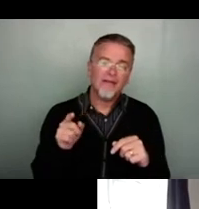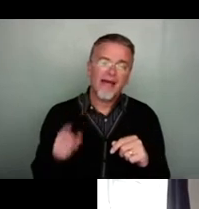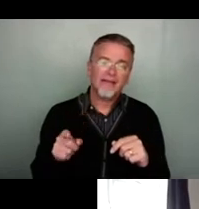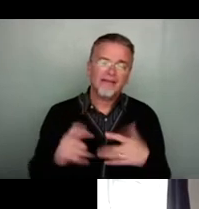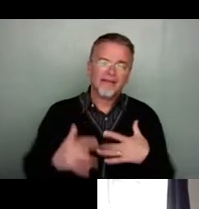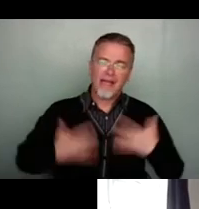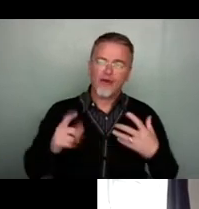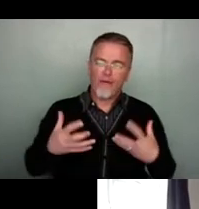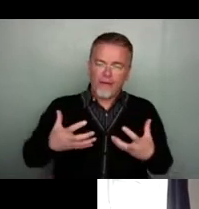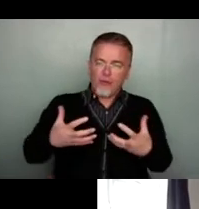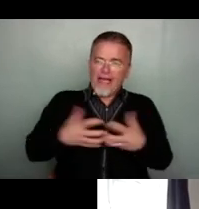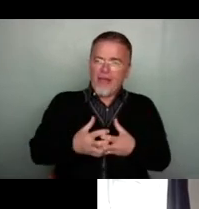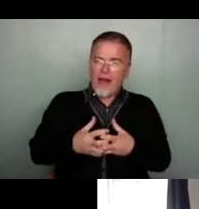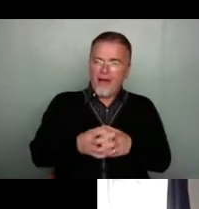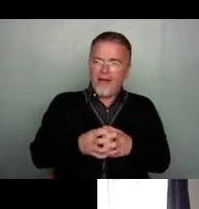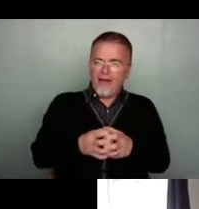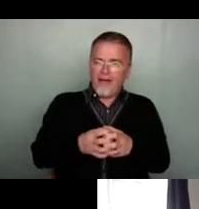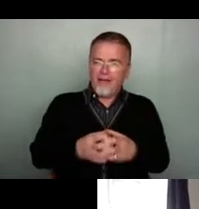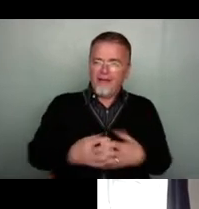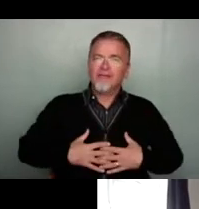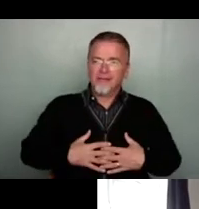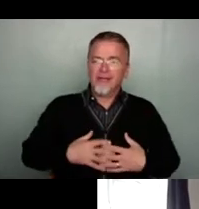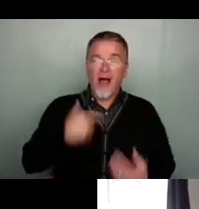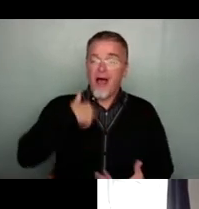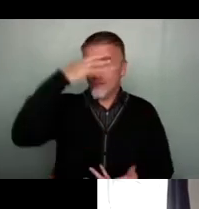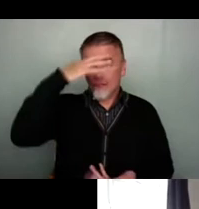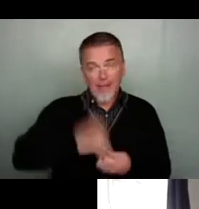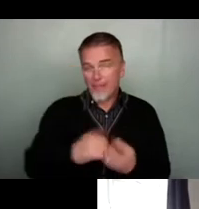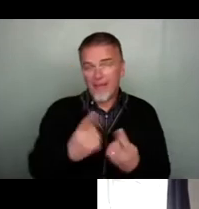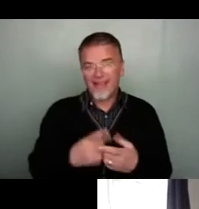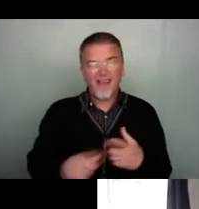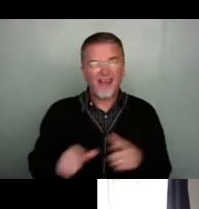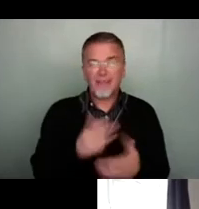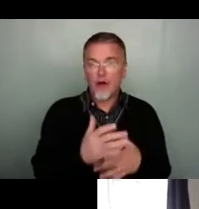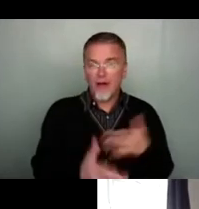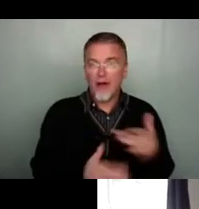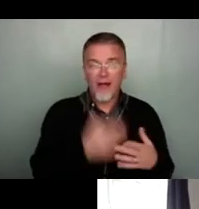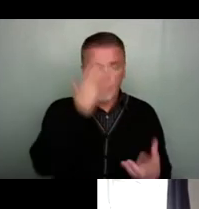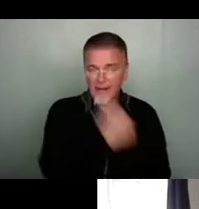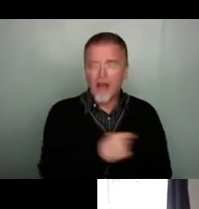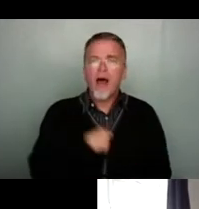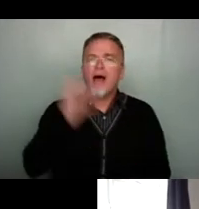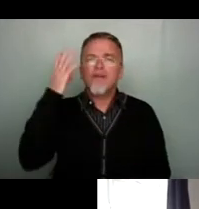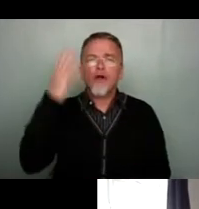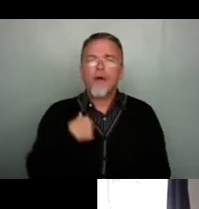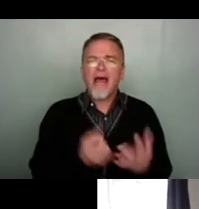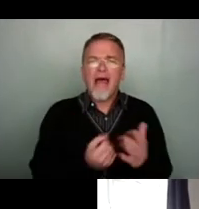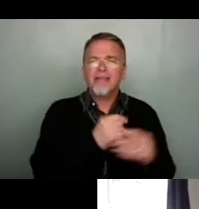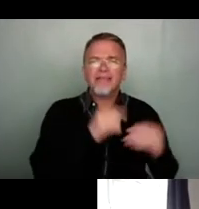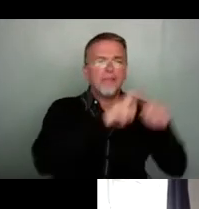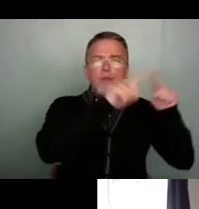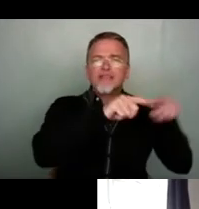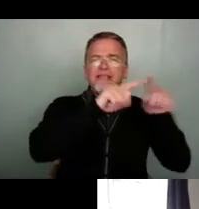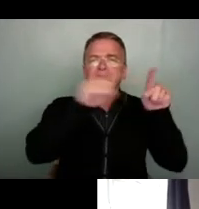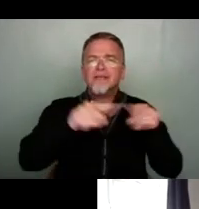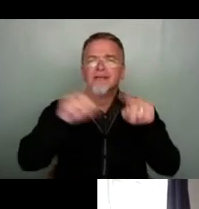togetherness. I can, I can really remember things that I did online and almost forget that they happened in little boxes. I can